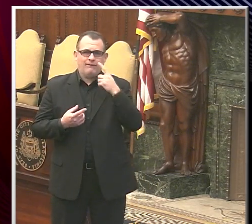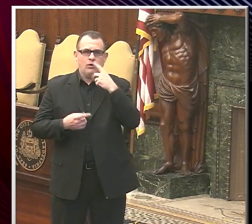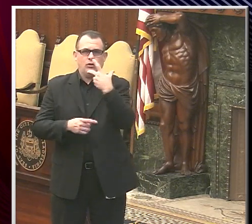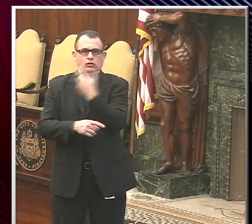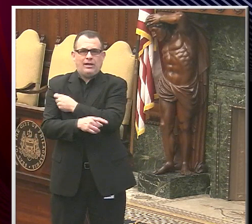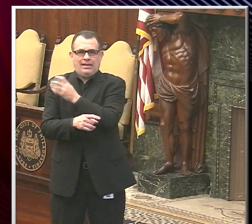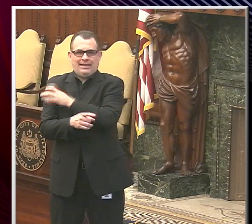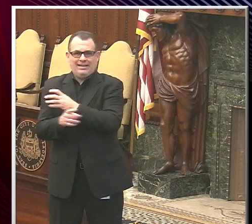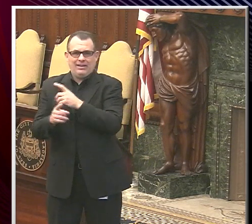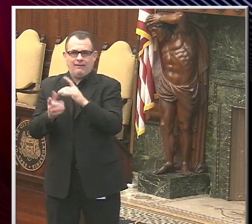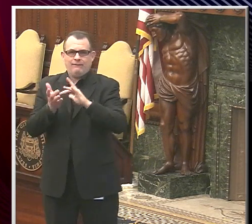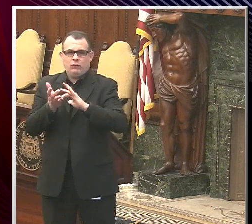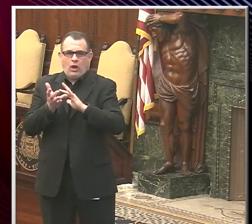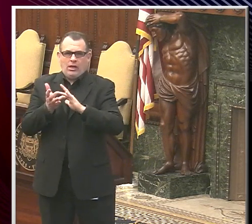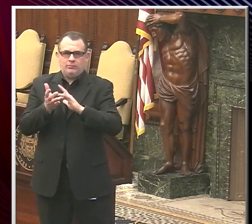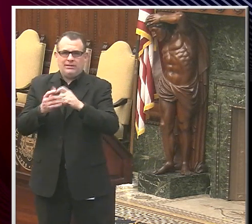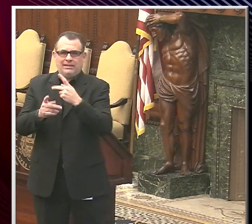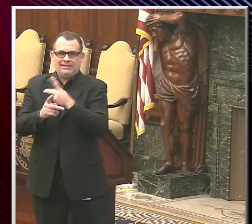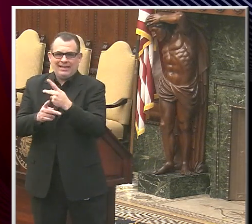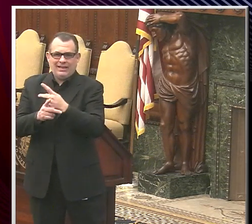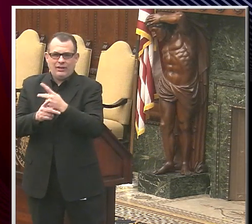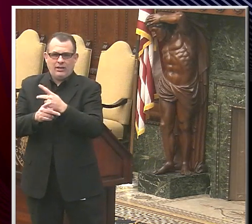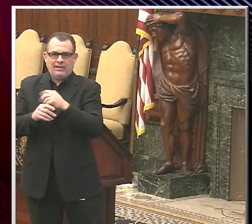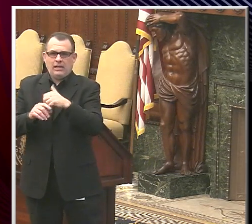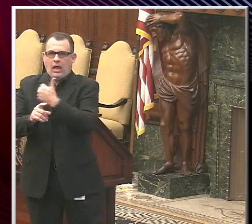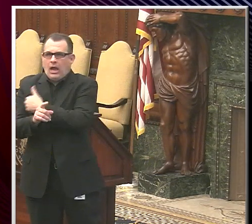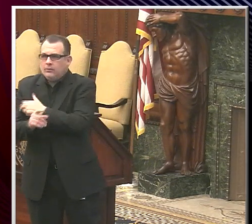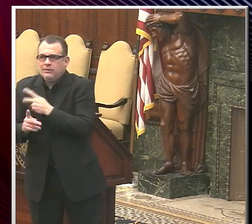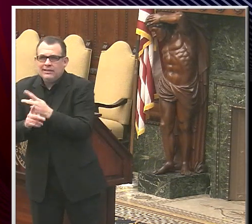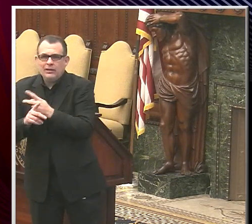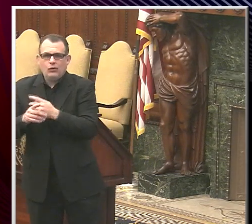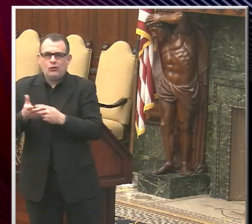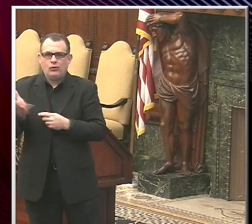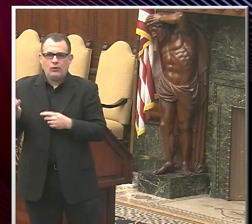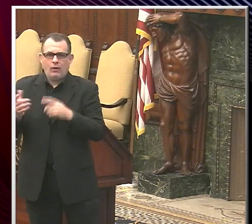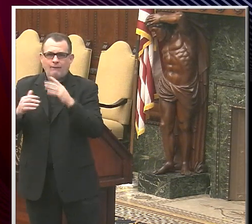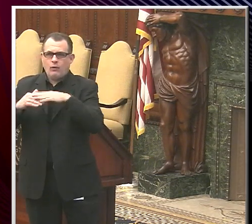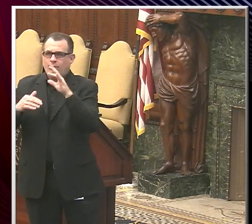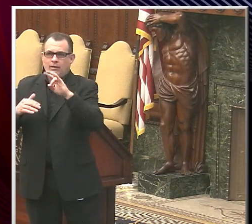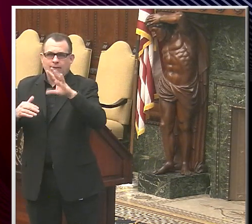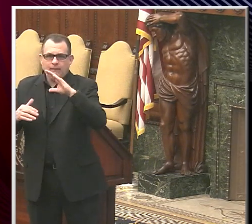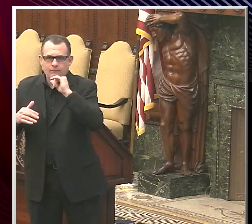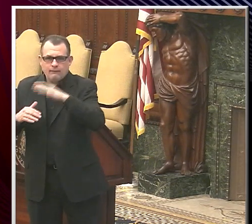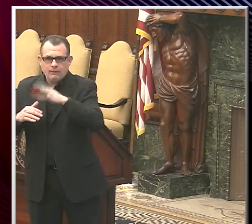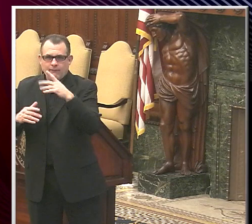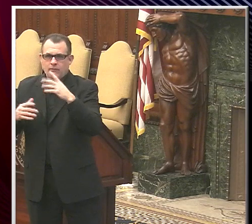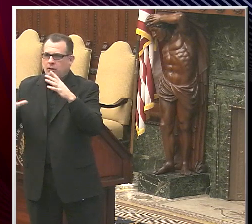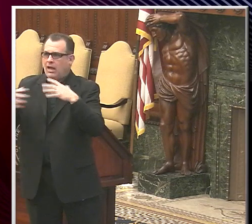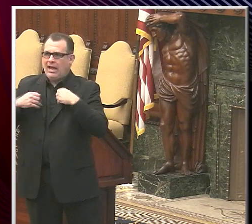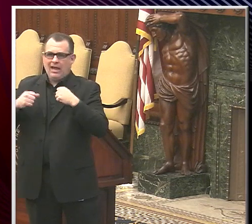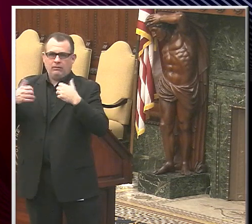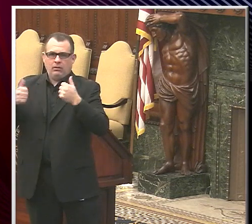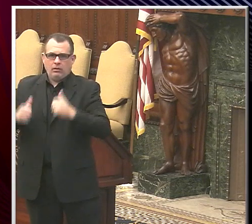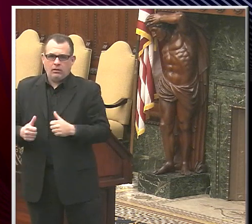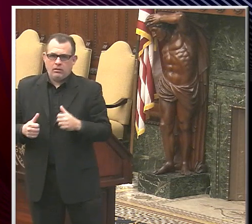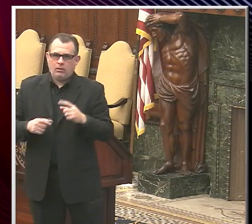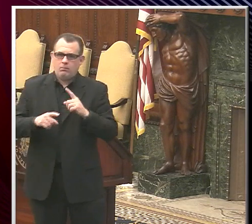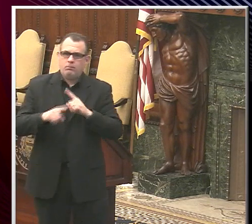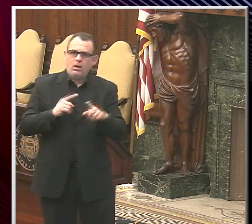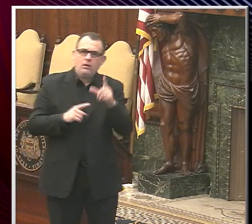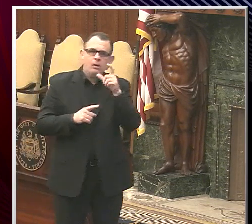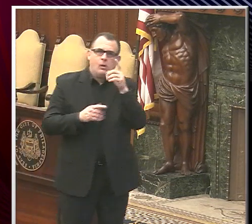pharmacies are taking care of the in hospitals are taking care of the, you know, over 75 and health condition workers, is it the case that basically that will be